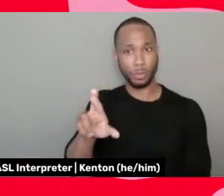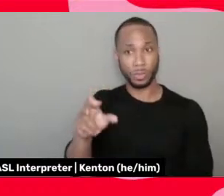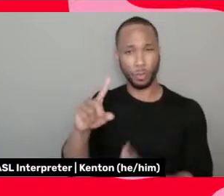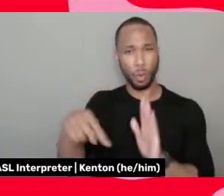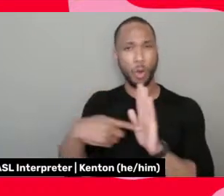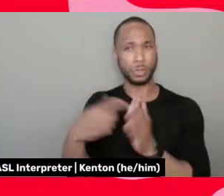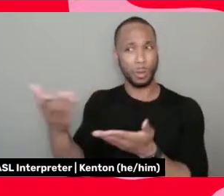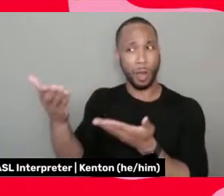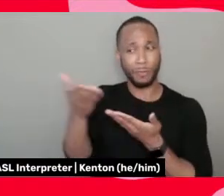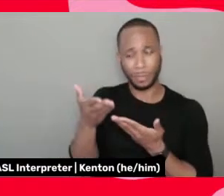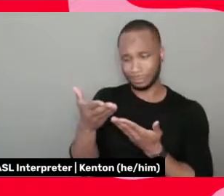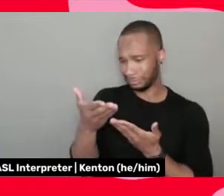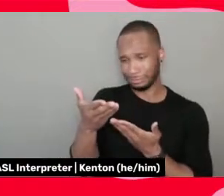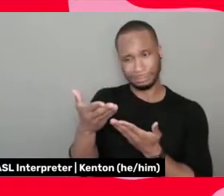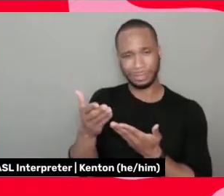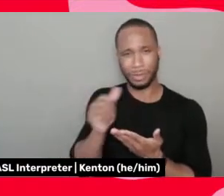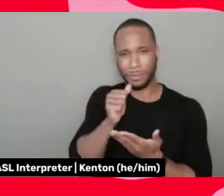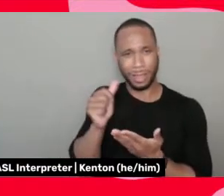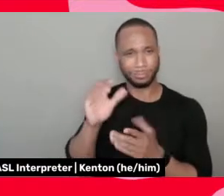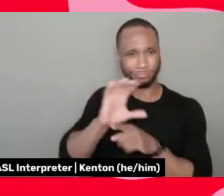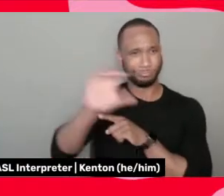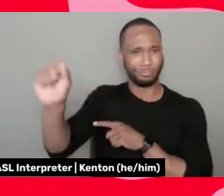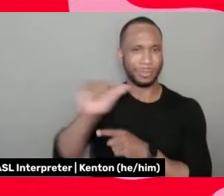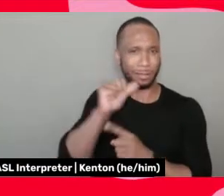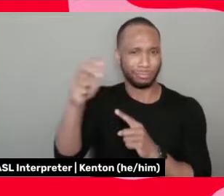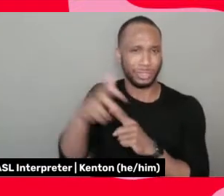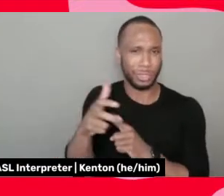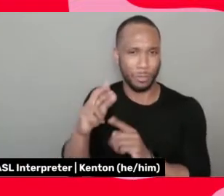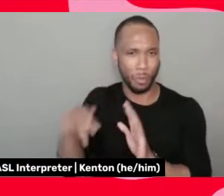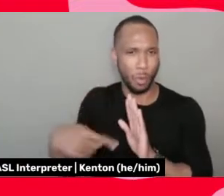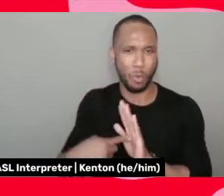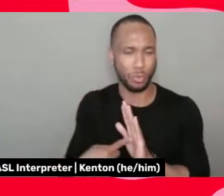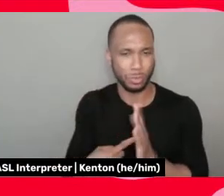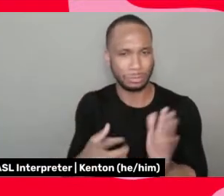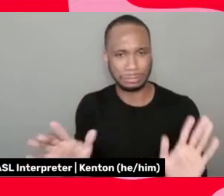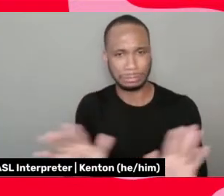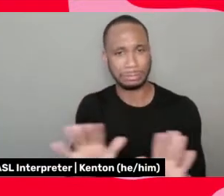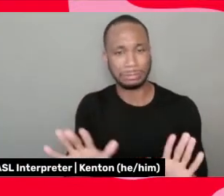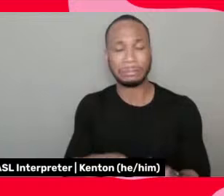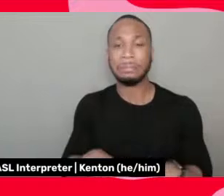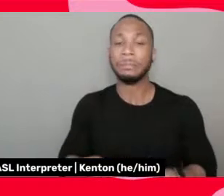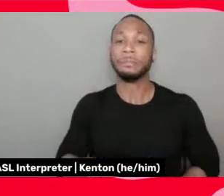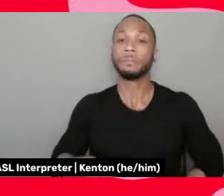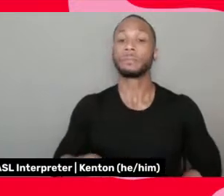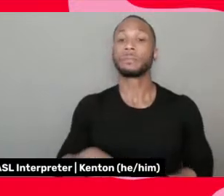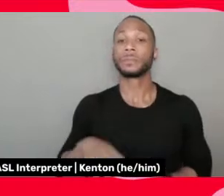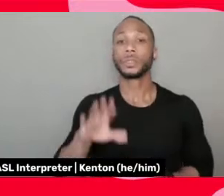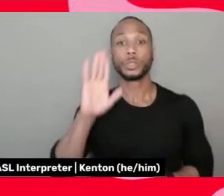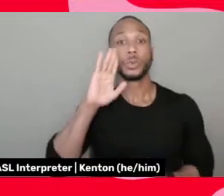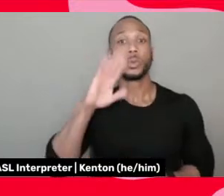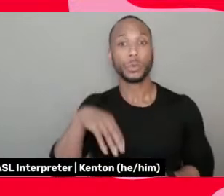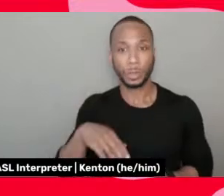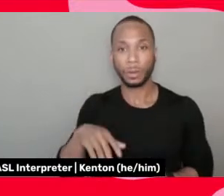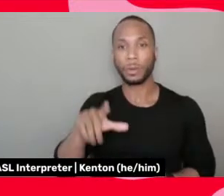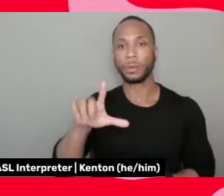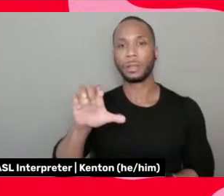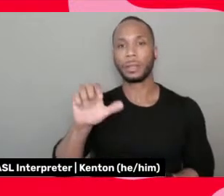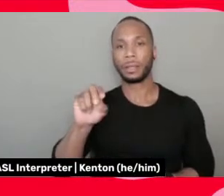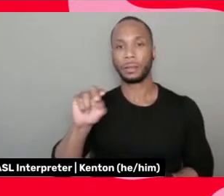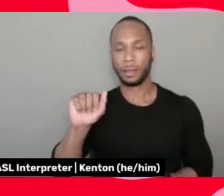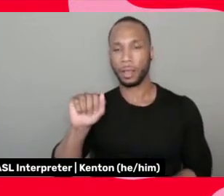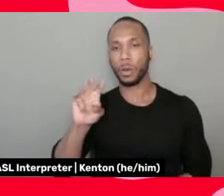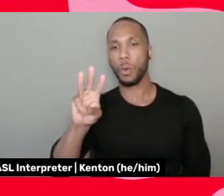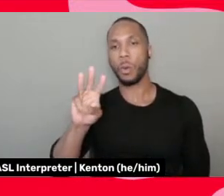that I wasn't offered great roles, you know? Um, and, uh, you know, Lena Waithe talks about